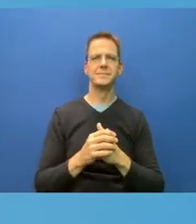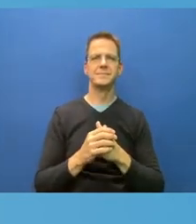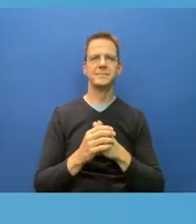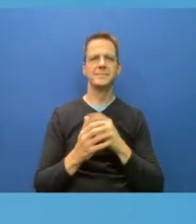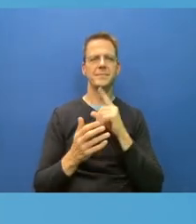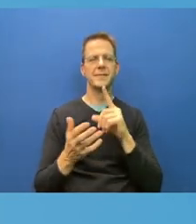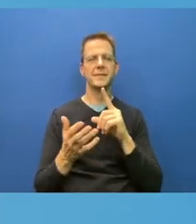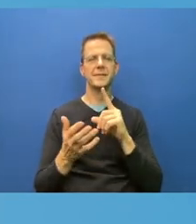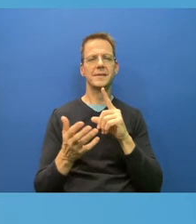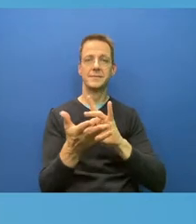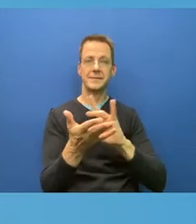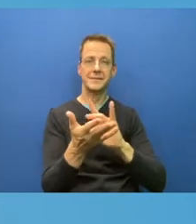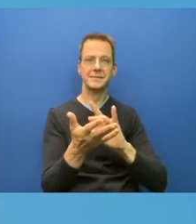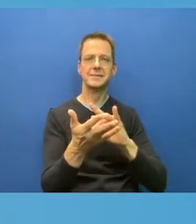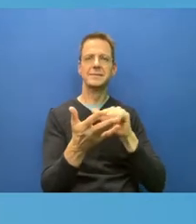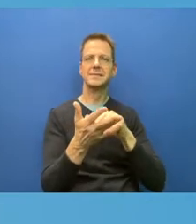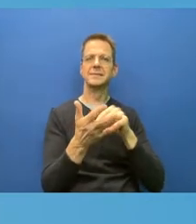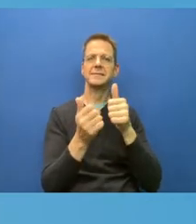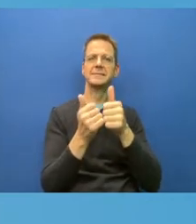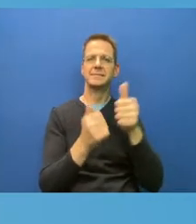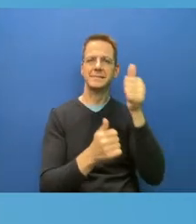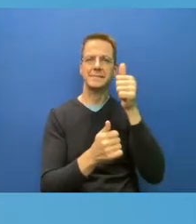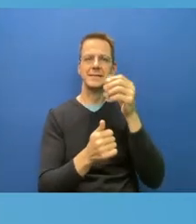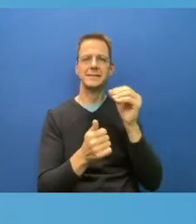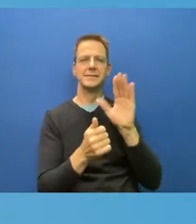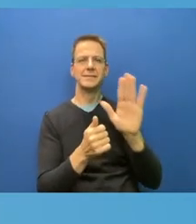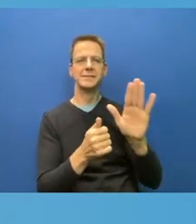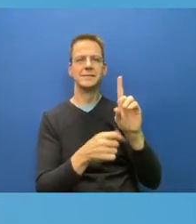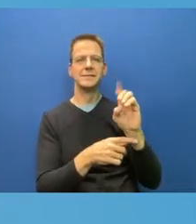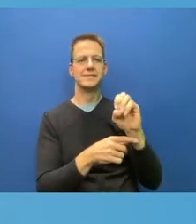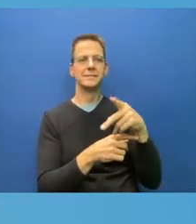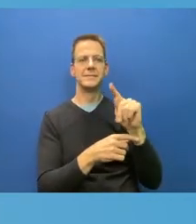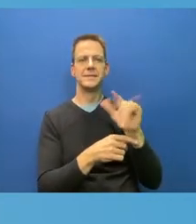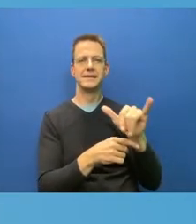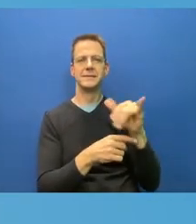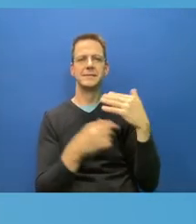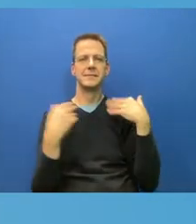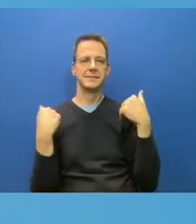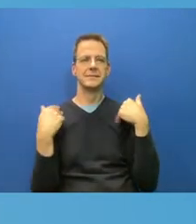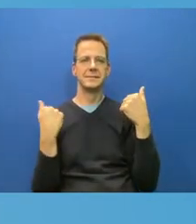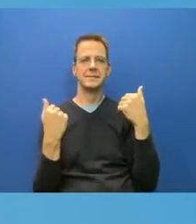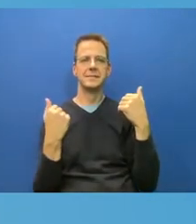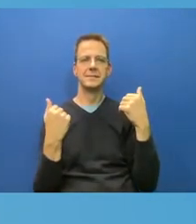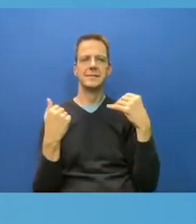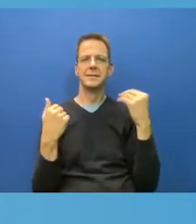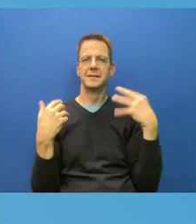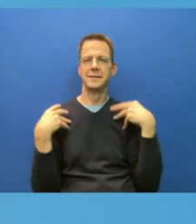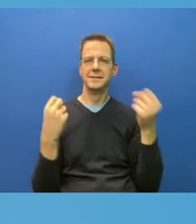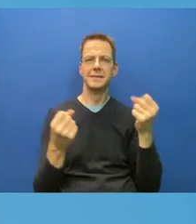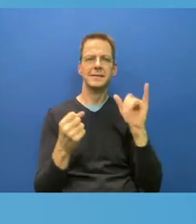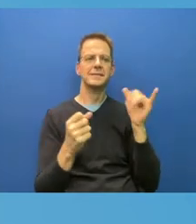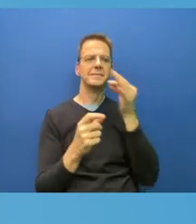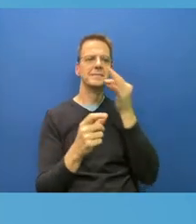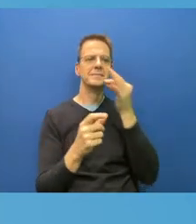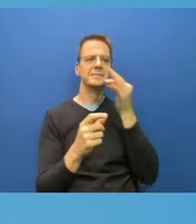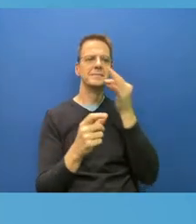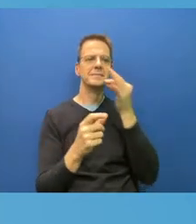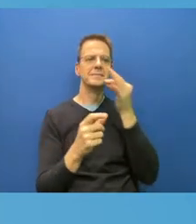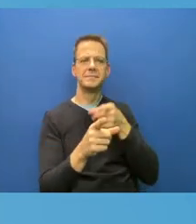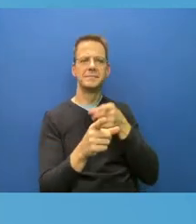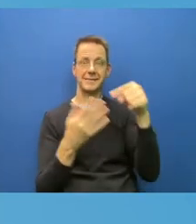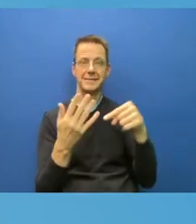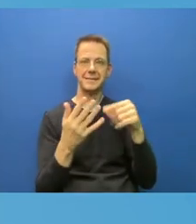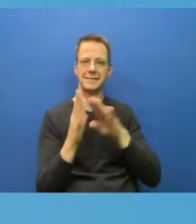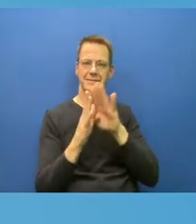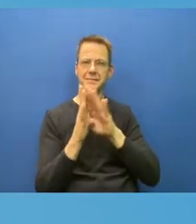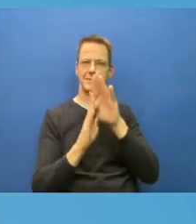of health and other experts who actually develop policies and implement those policies based on